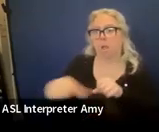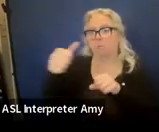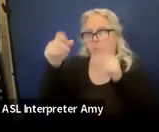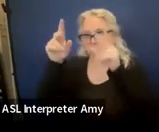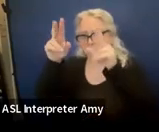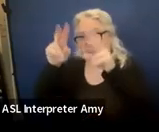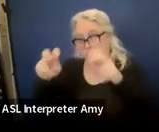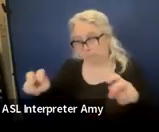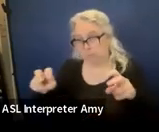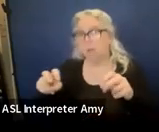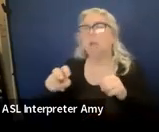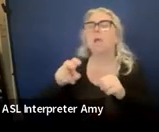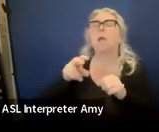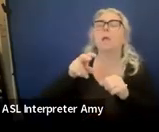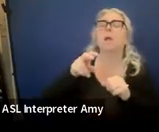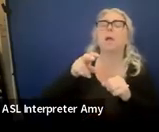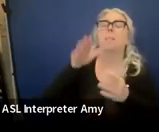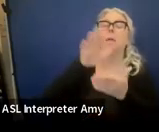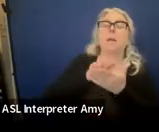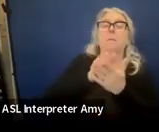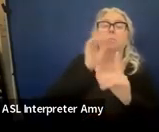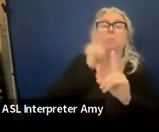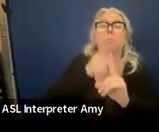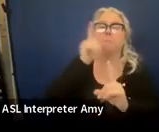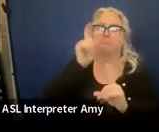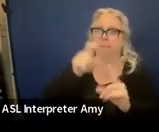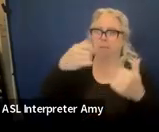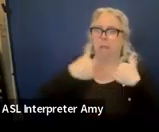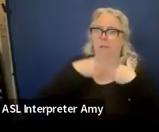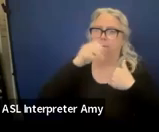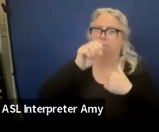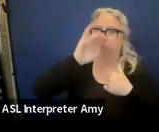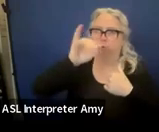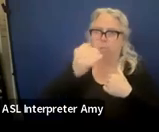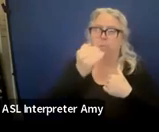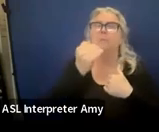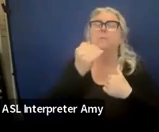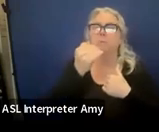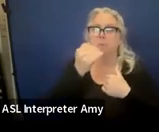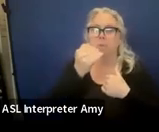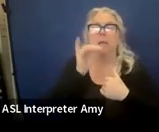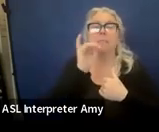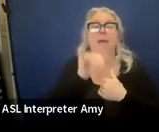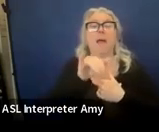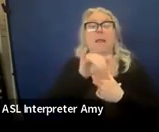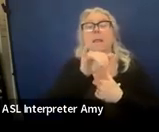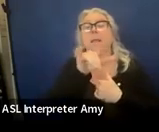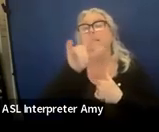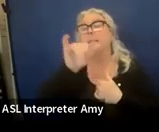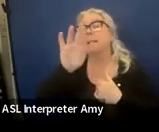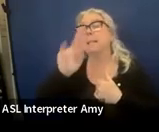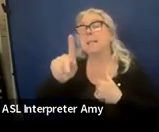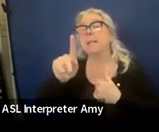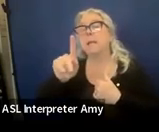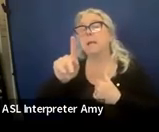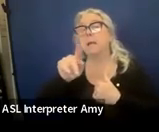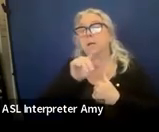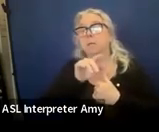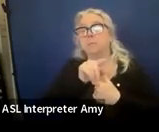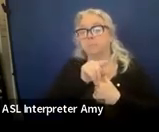those academic goals must have objectives. And so this is a link to the